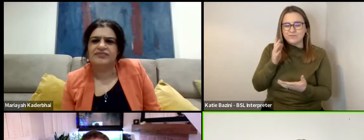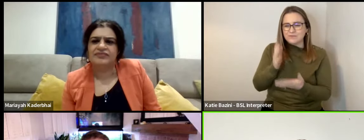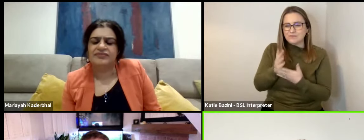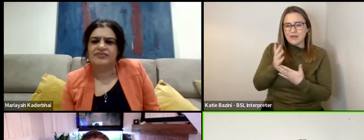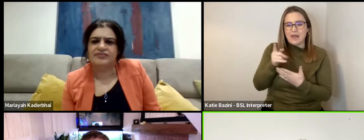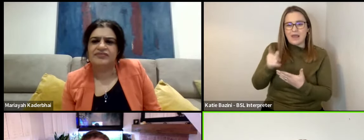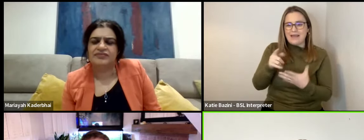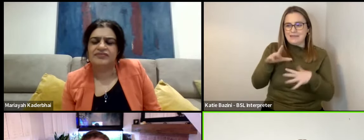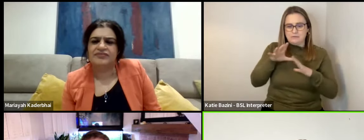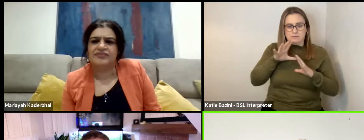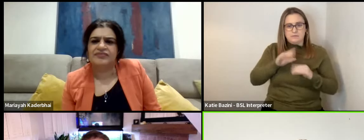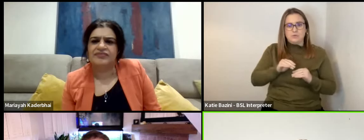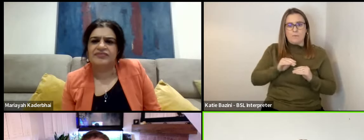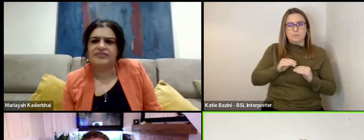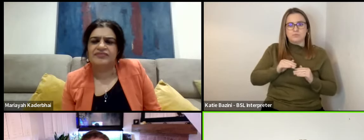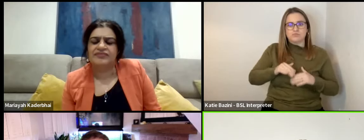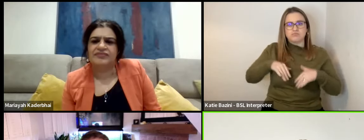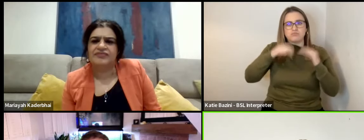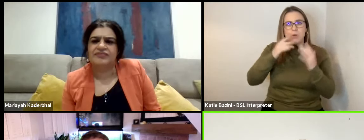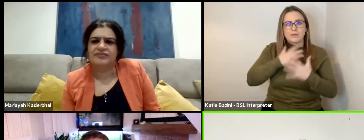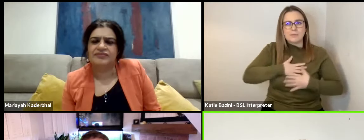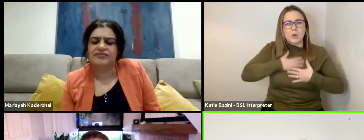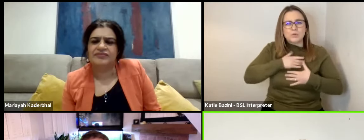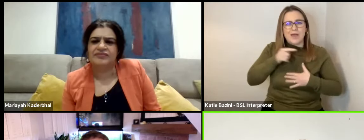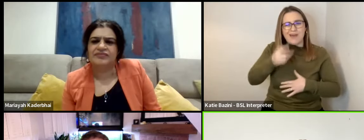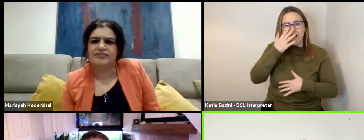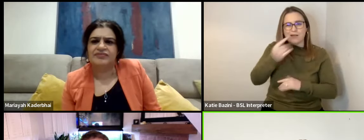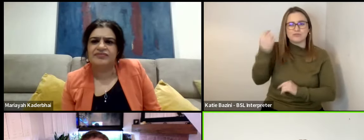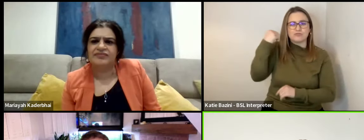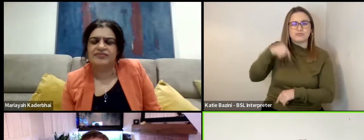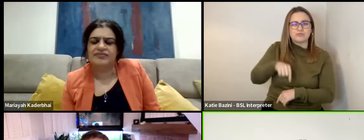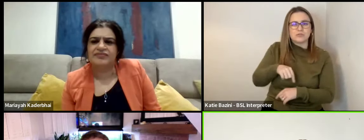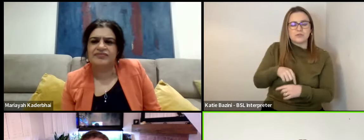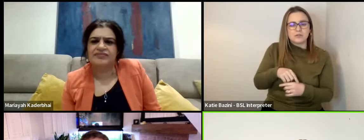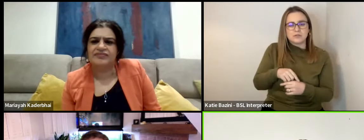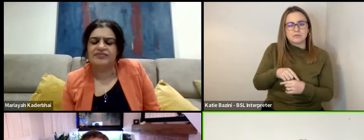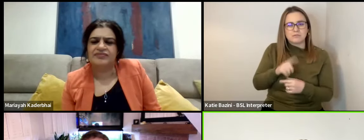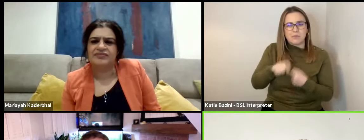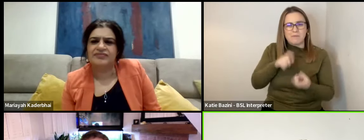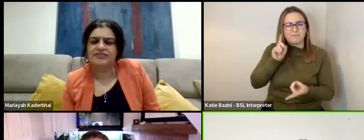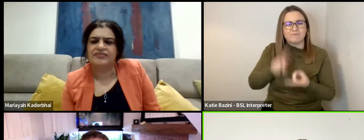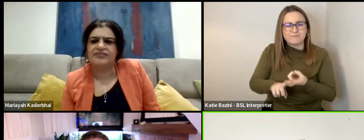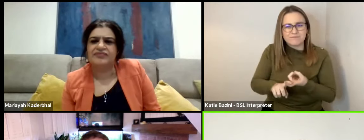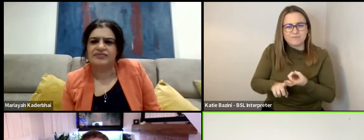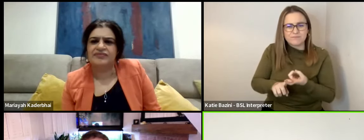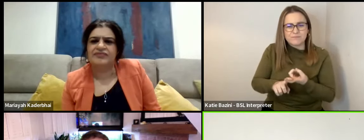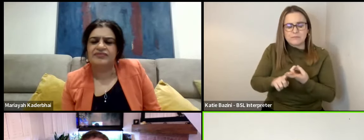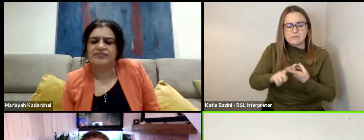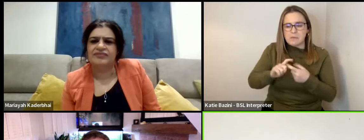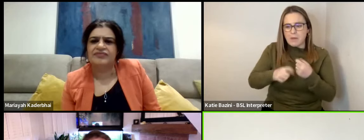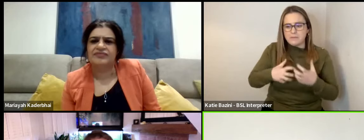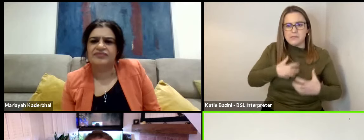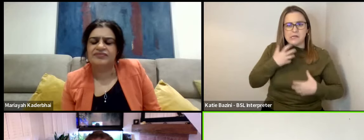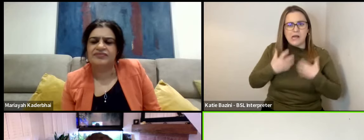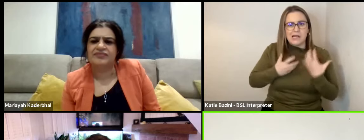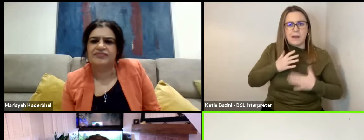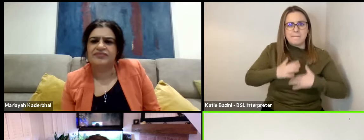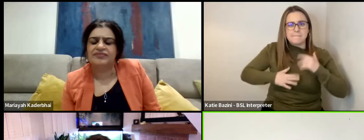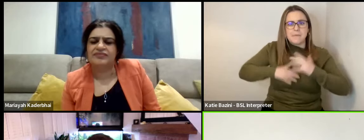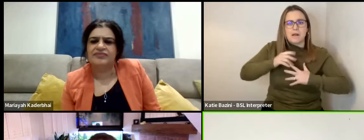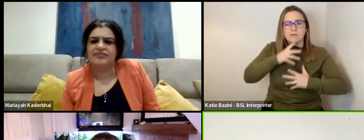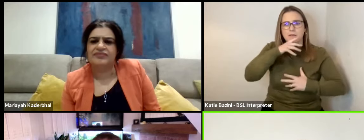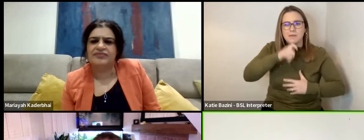arrested development that results in this sort of anger in this man, this masculinity,